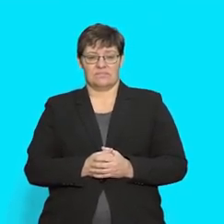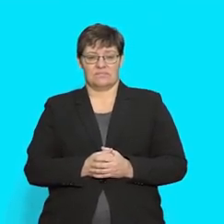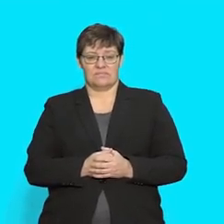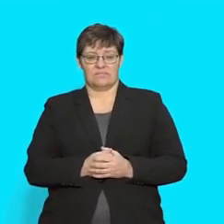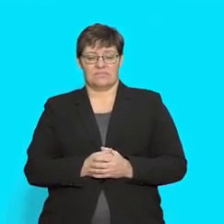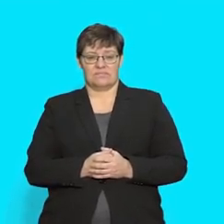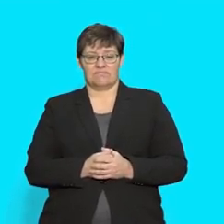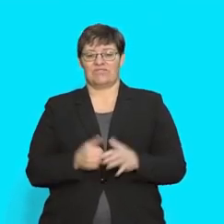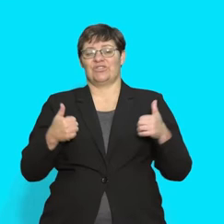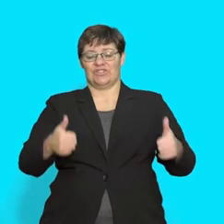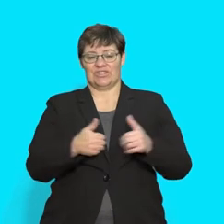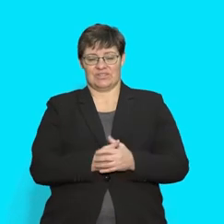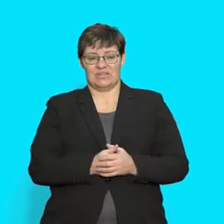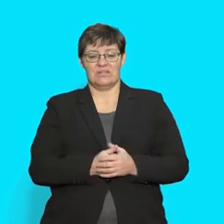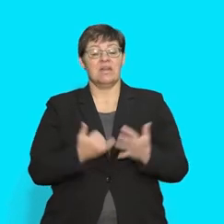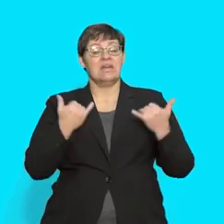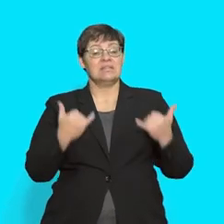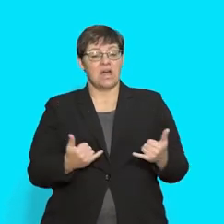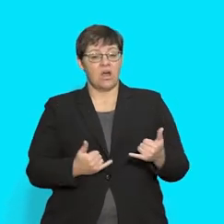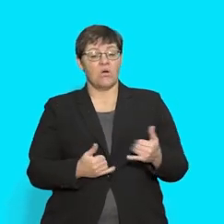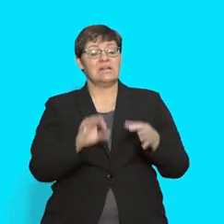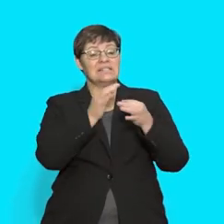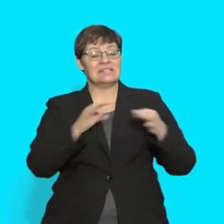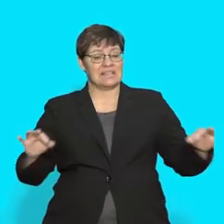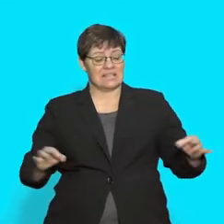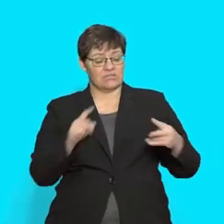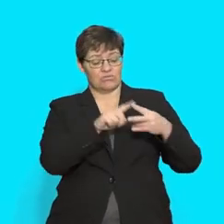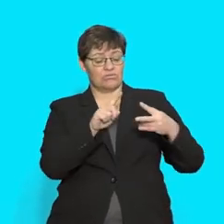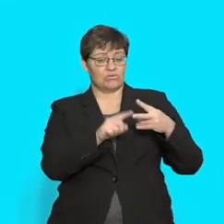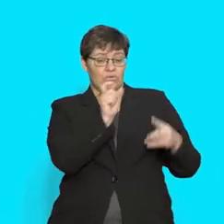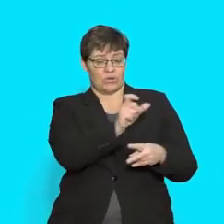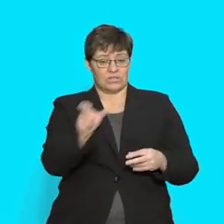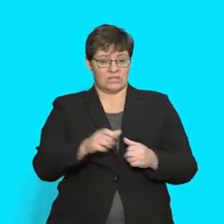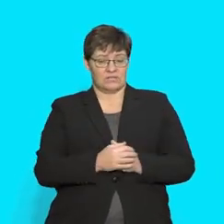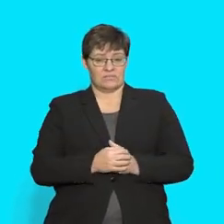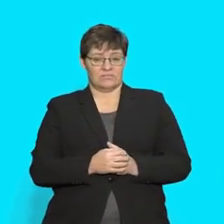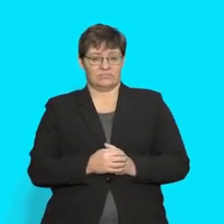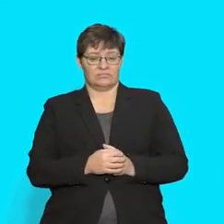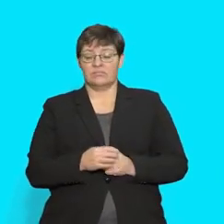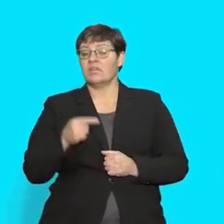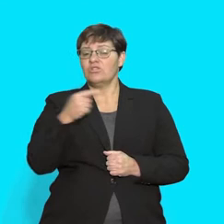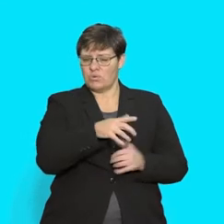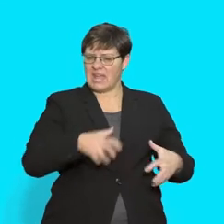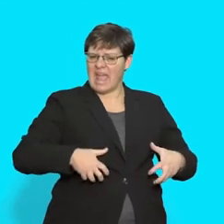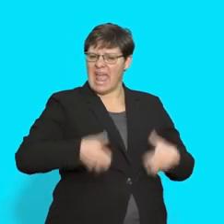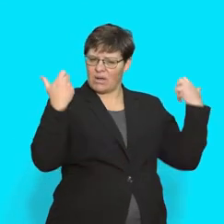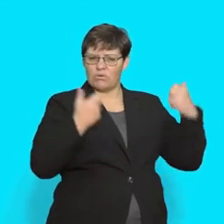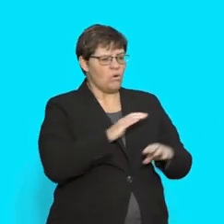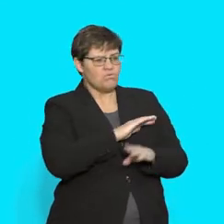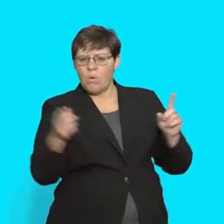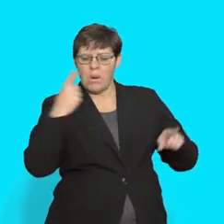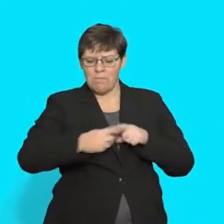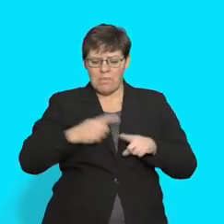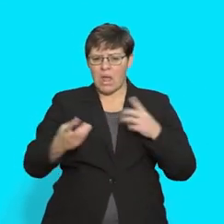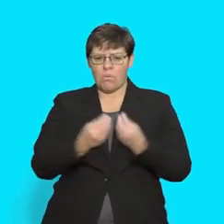Good! Now listen to the sentence with those two words. She was angry when no one played with her